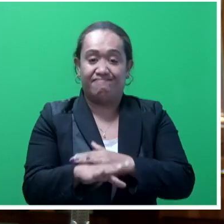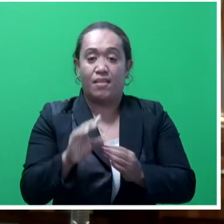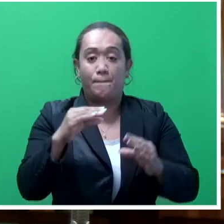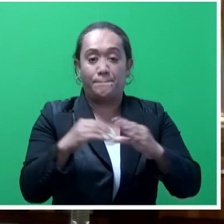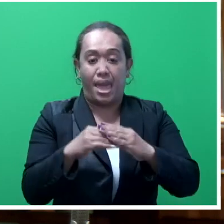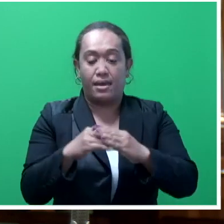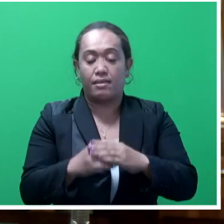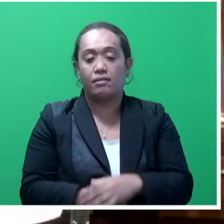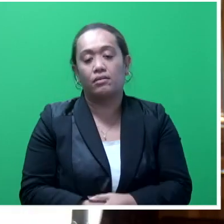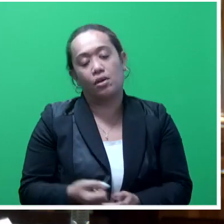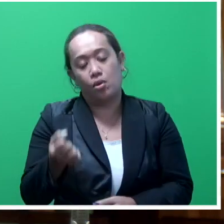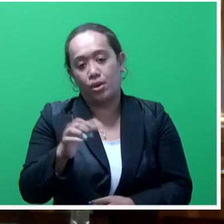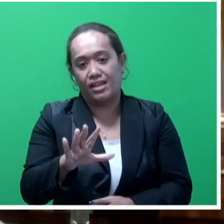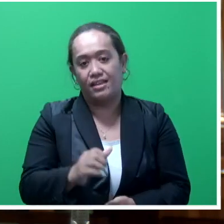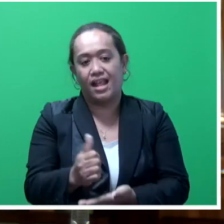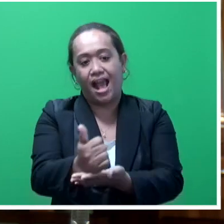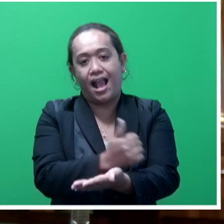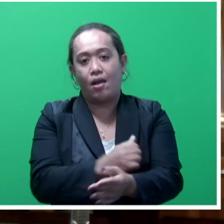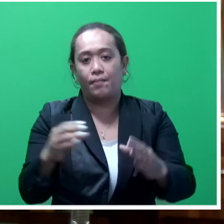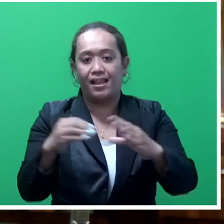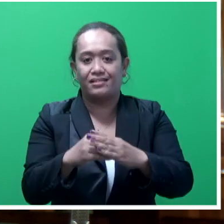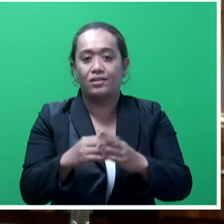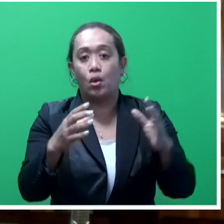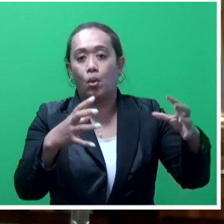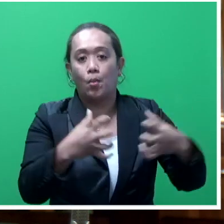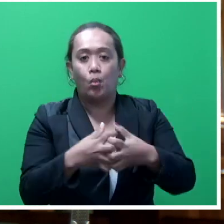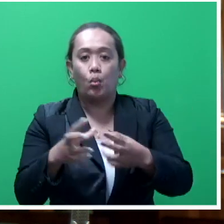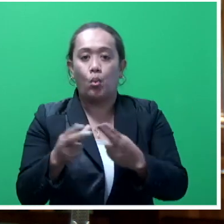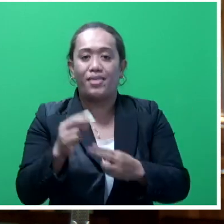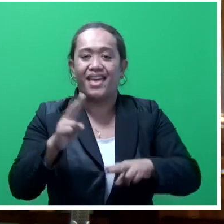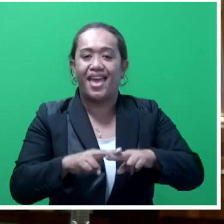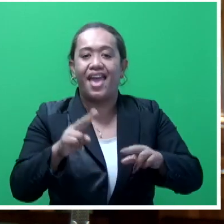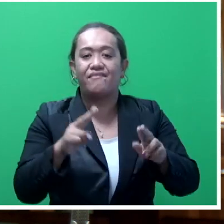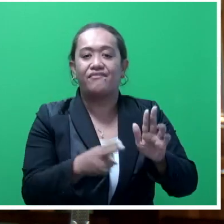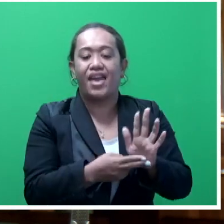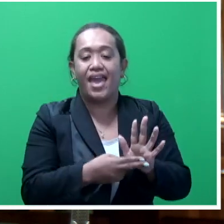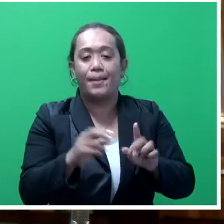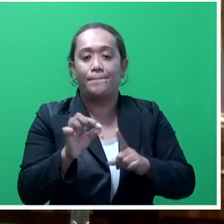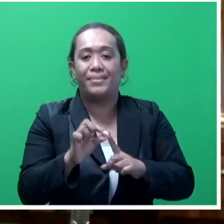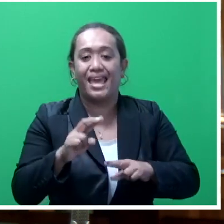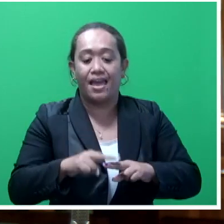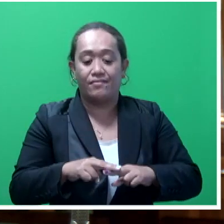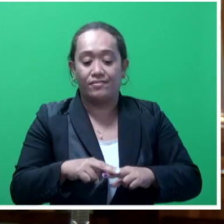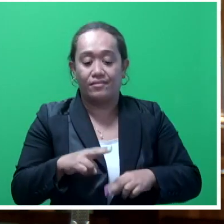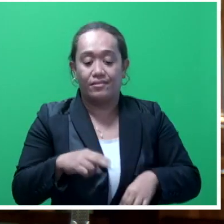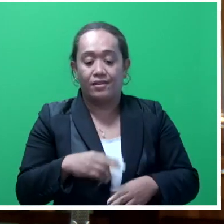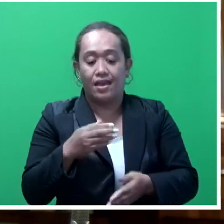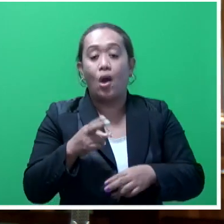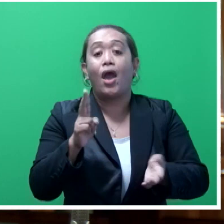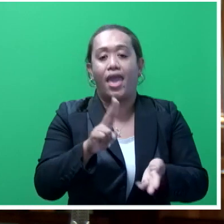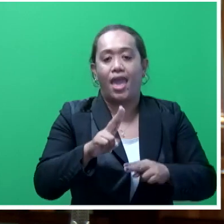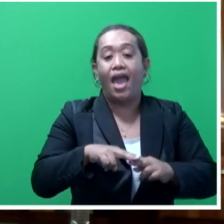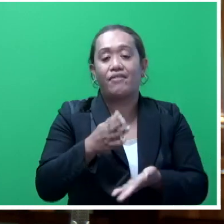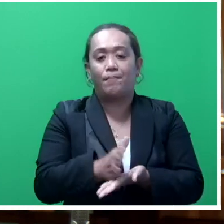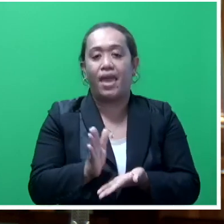preserved account balance from the FNPF. Mr Speaker, sir, given the recent lockdown in the urban centres in Viti Levu,